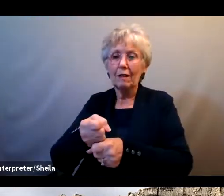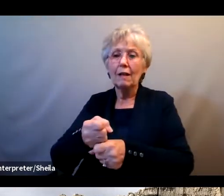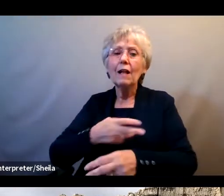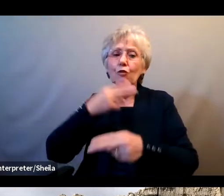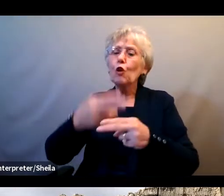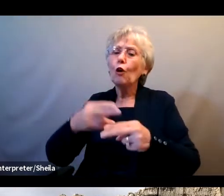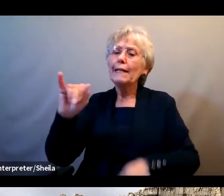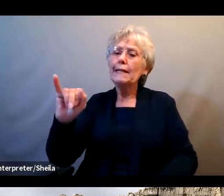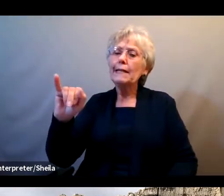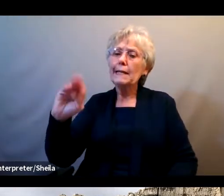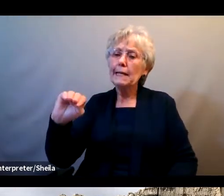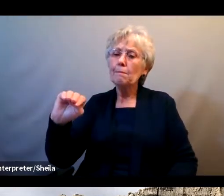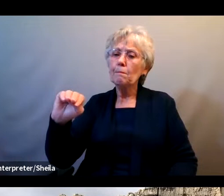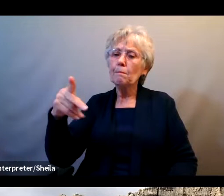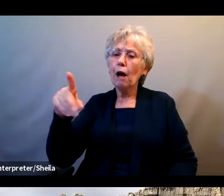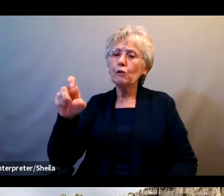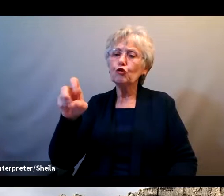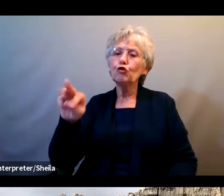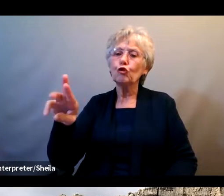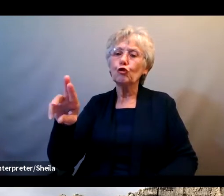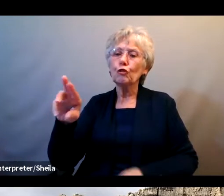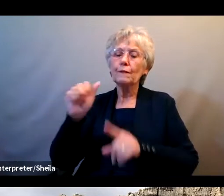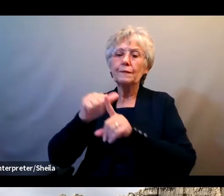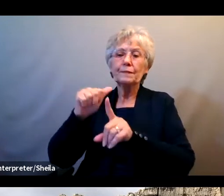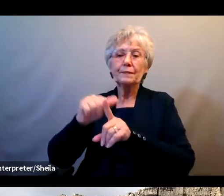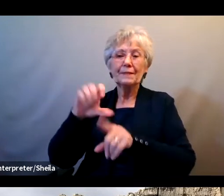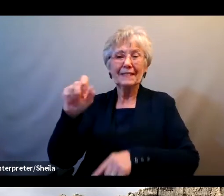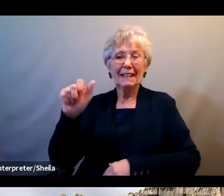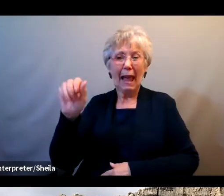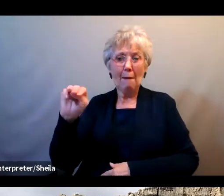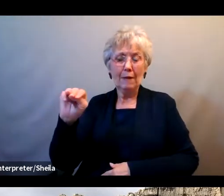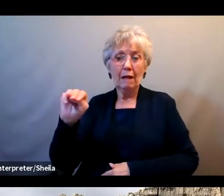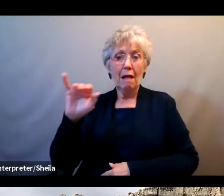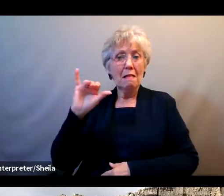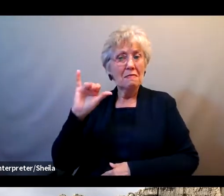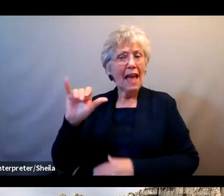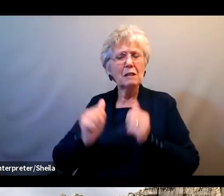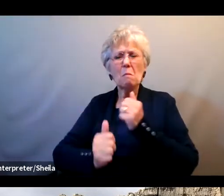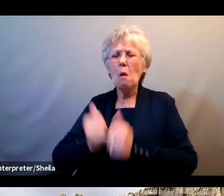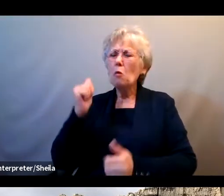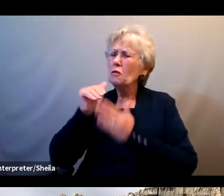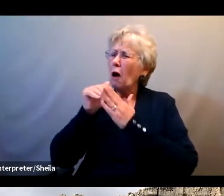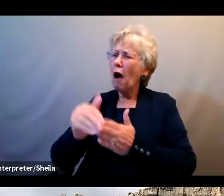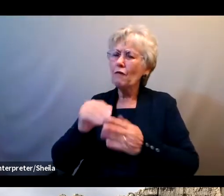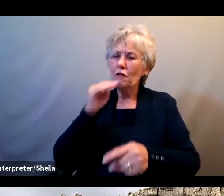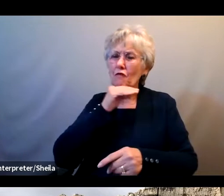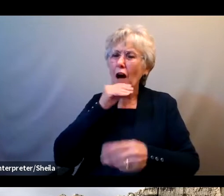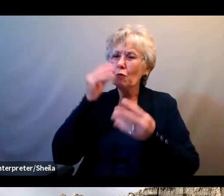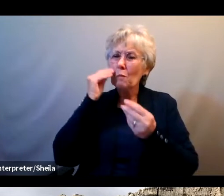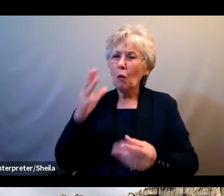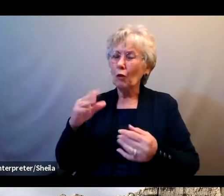scams. And they're, they're the most commonly reported type of fraud now, at least since